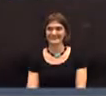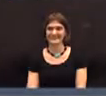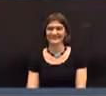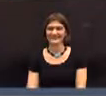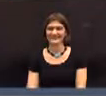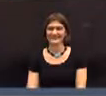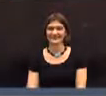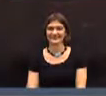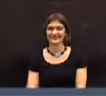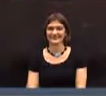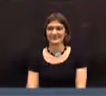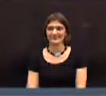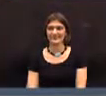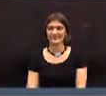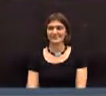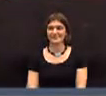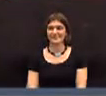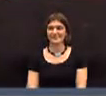Uh,